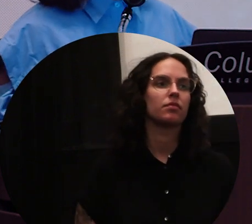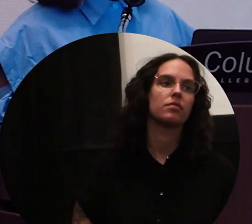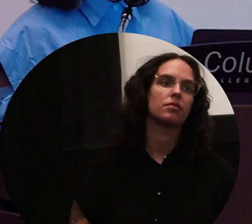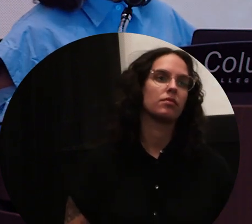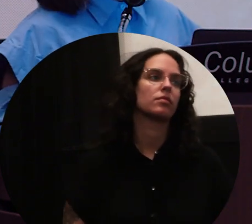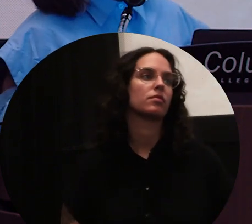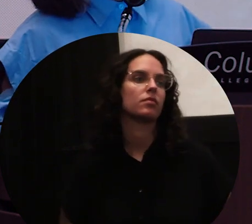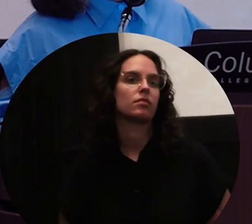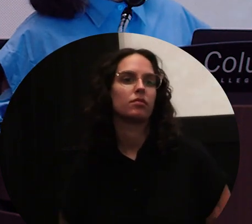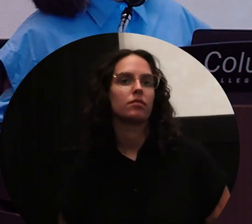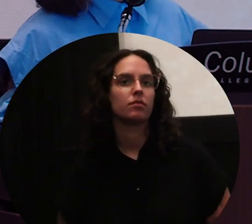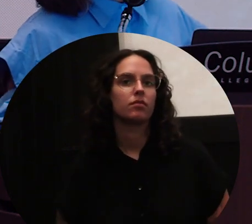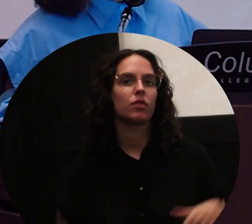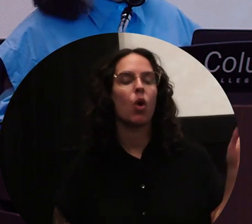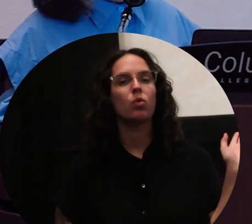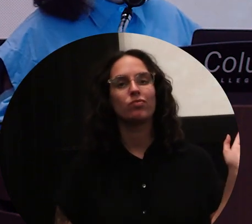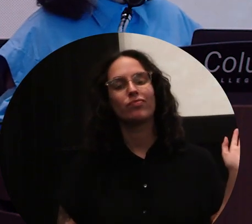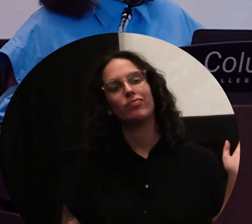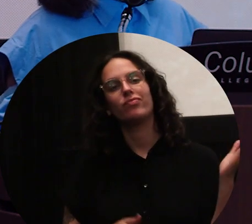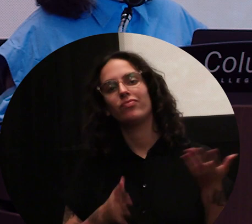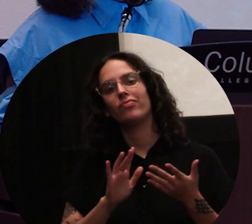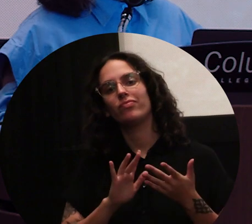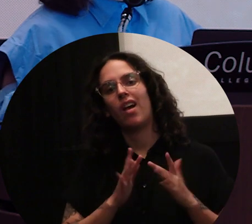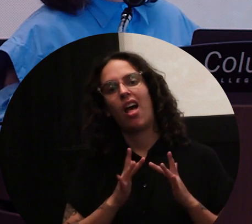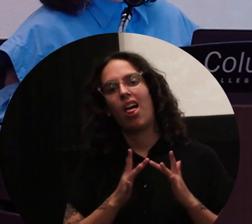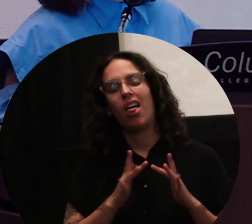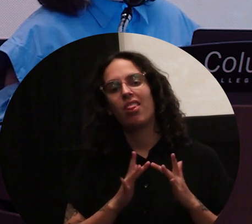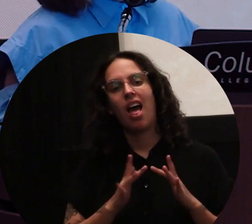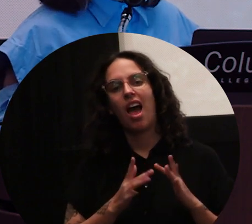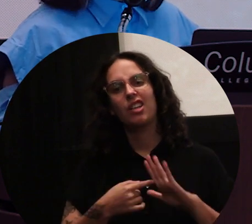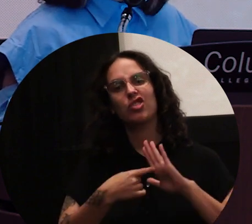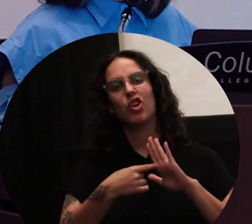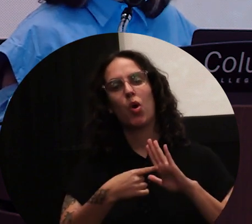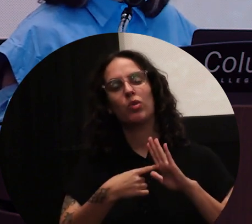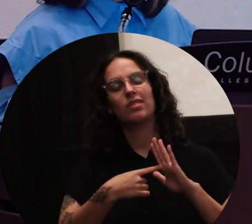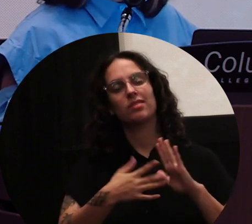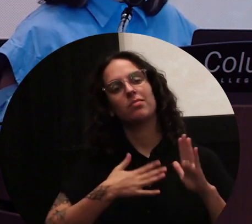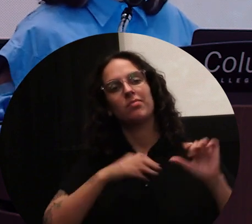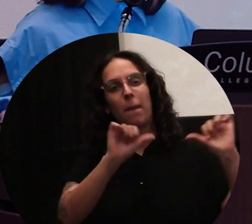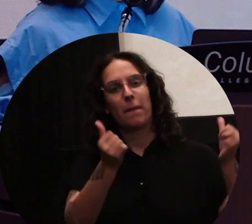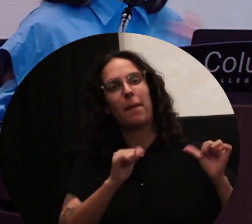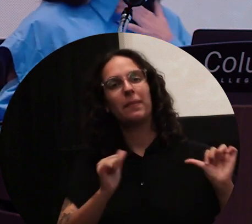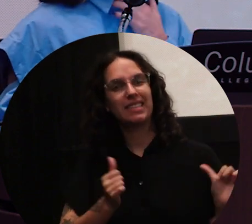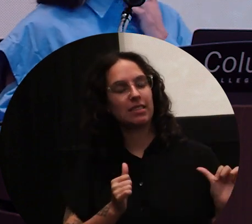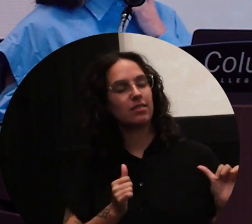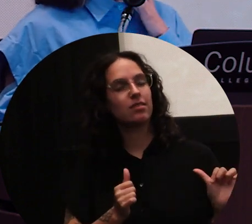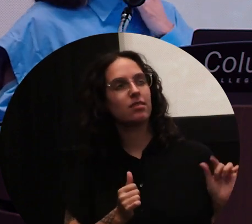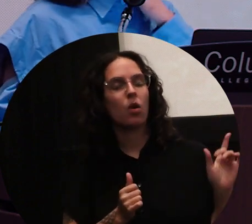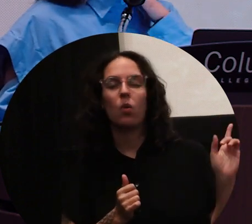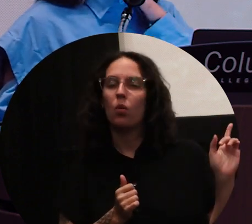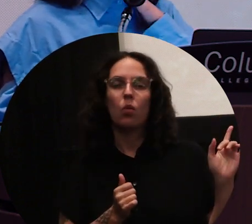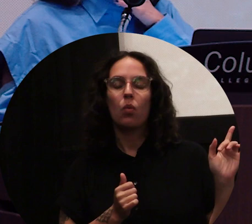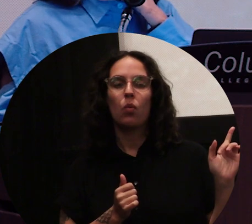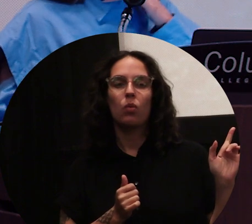So this is a digital rendering of the piece, which, you know, I feel like it's not, there's no pressure to ever